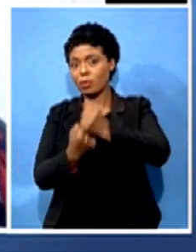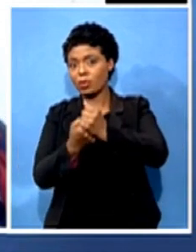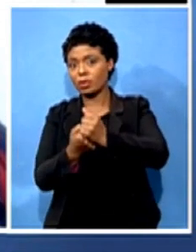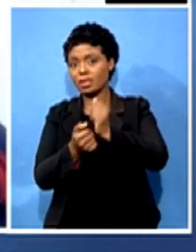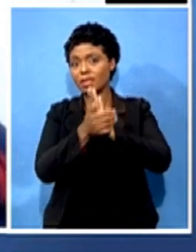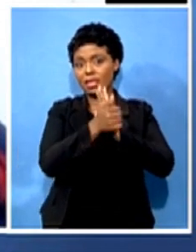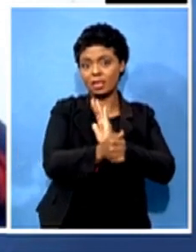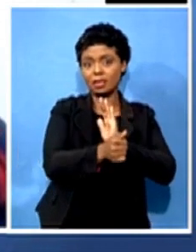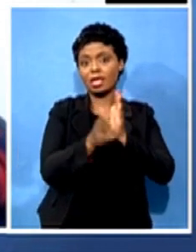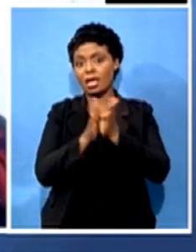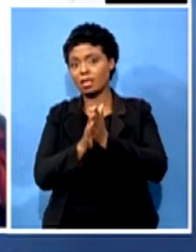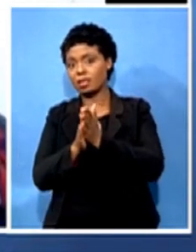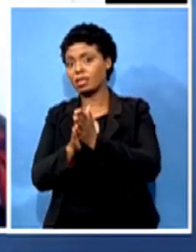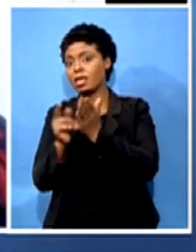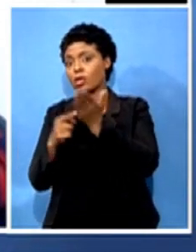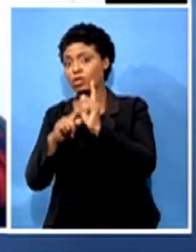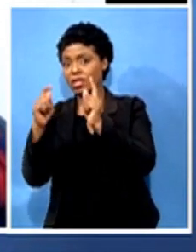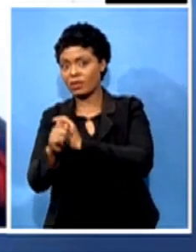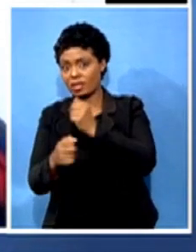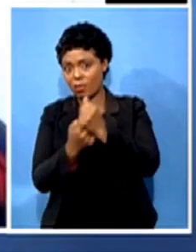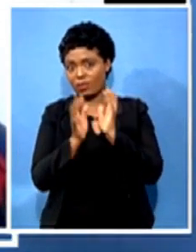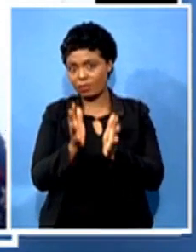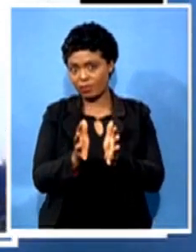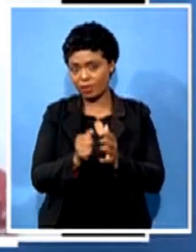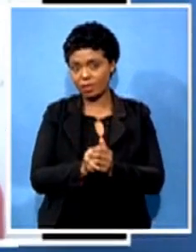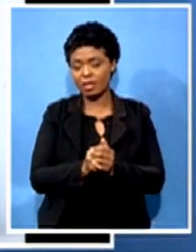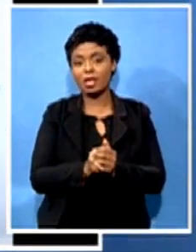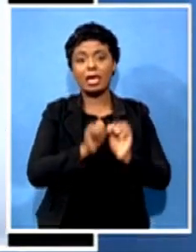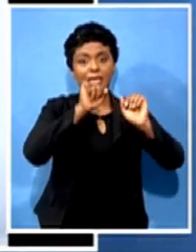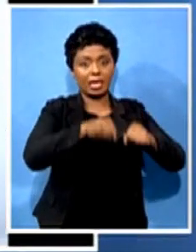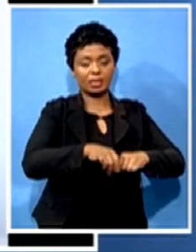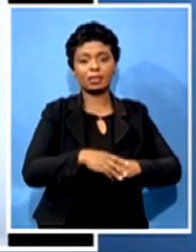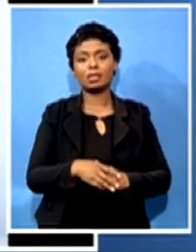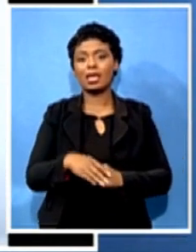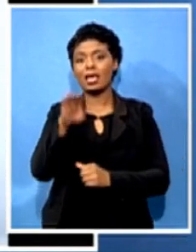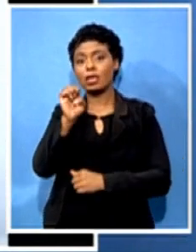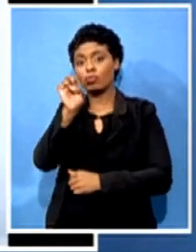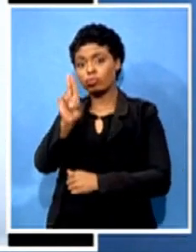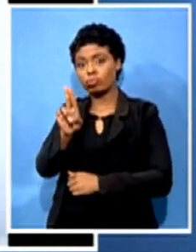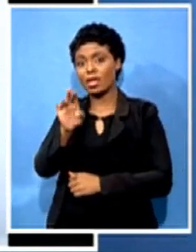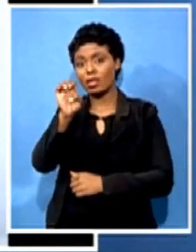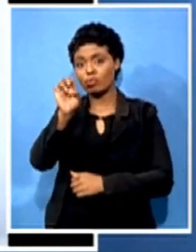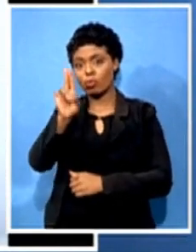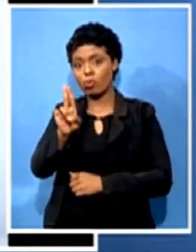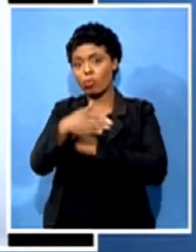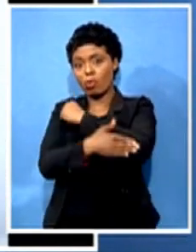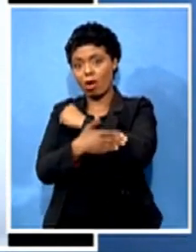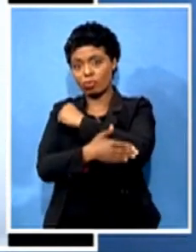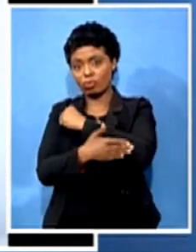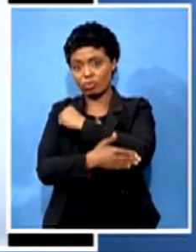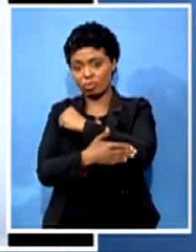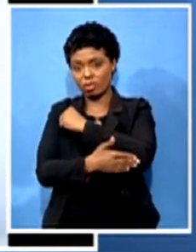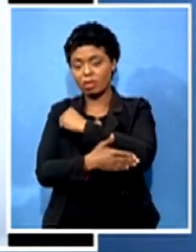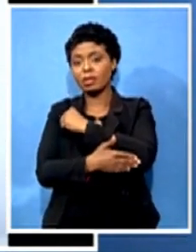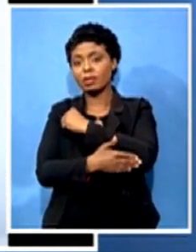Yes. So if you look at it, you know, the EU is or EU countries rather are quite renowned for having technologically advanced